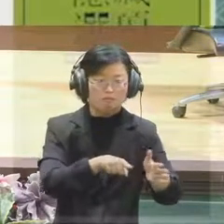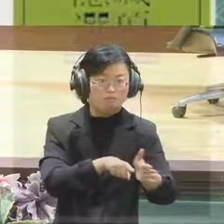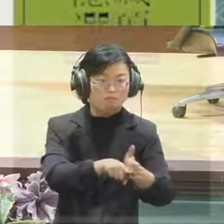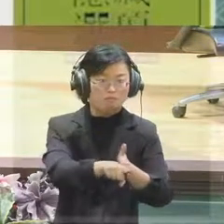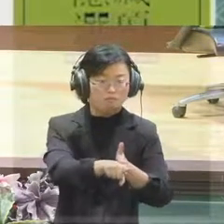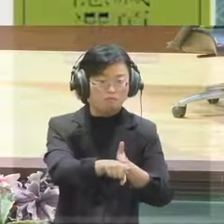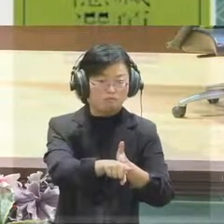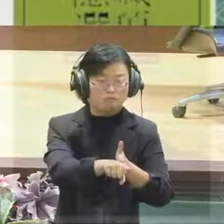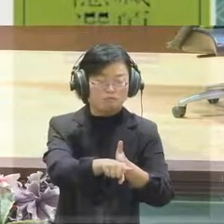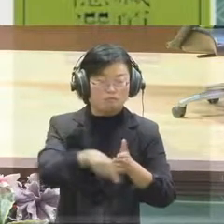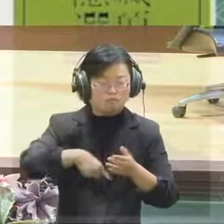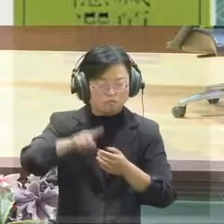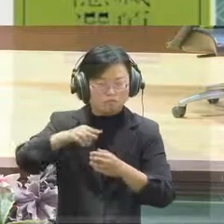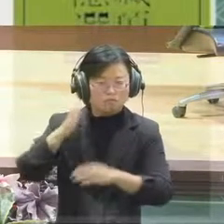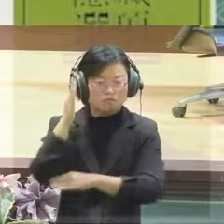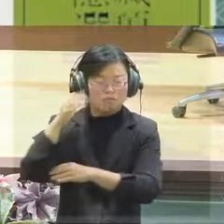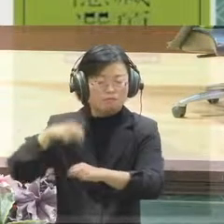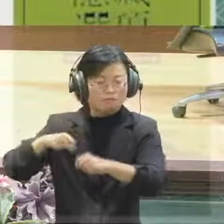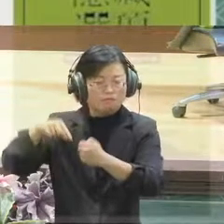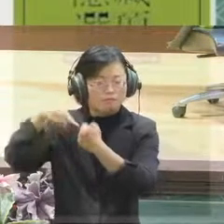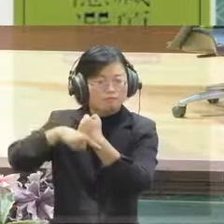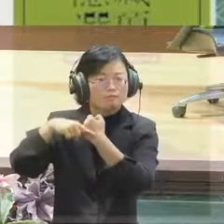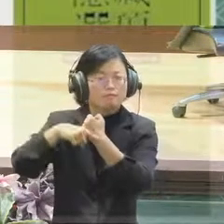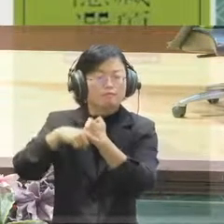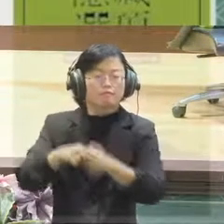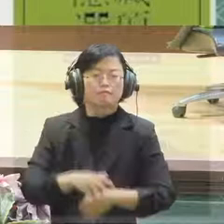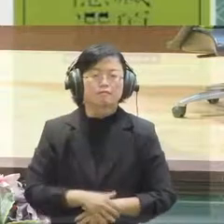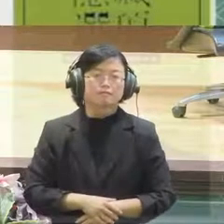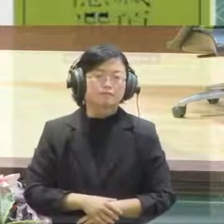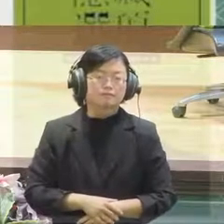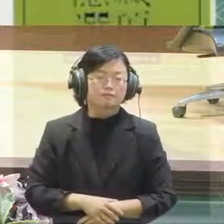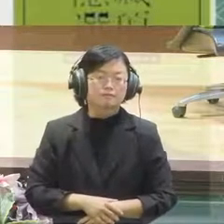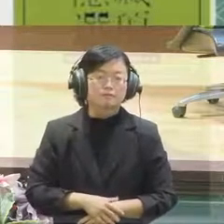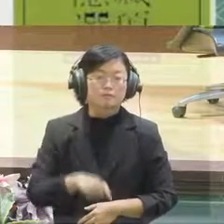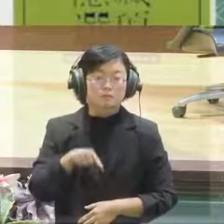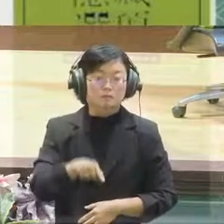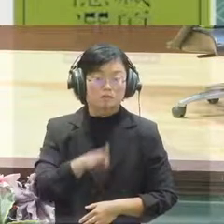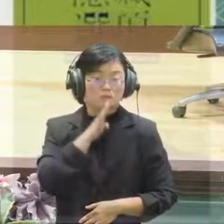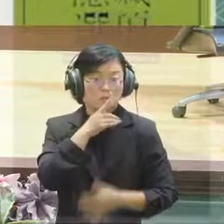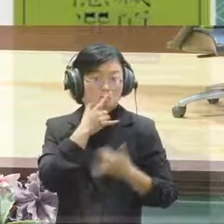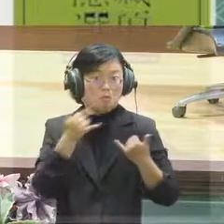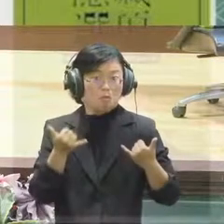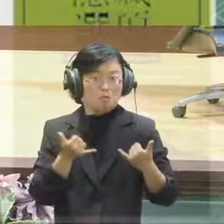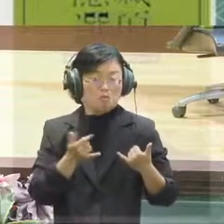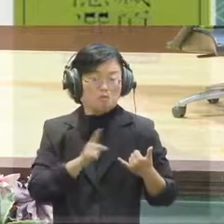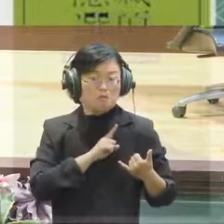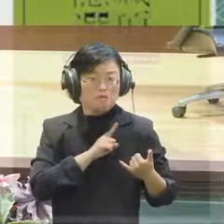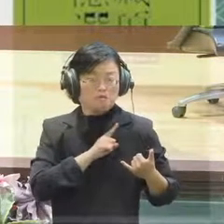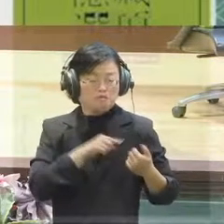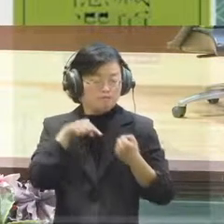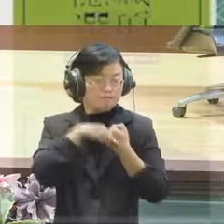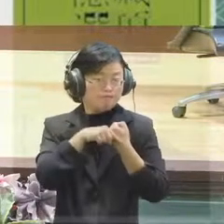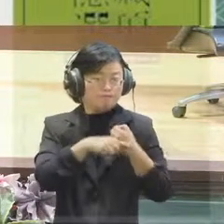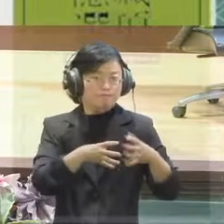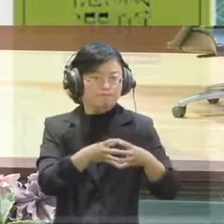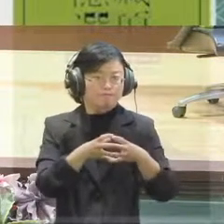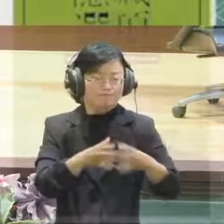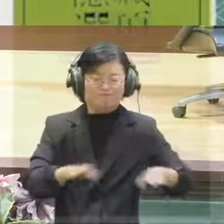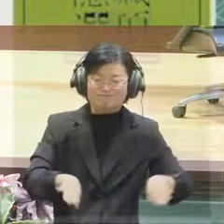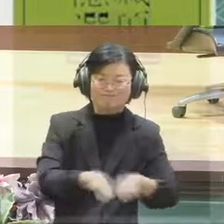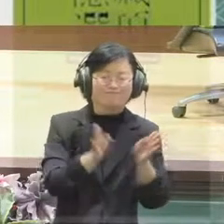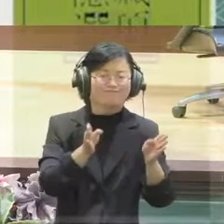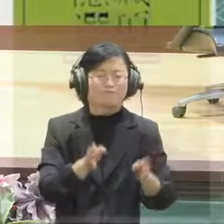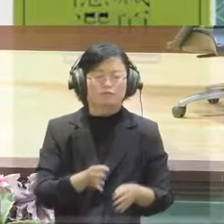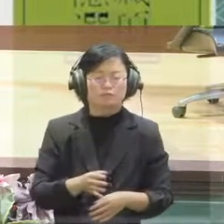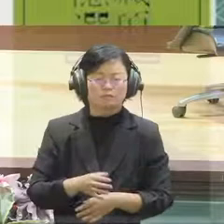So, this is how the liberal research community started itself. And in the past few years,